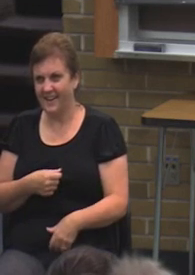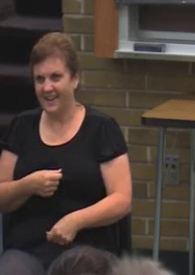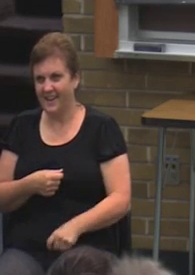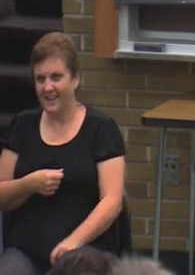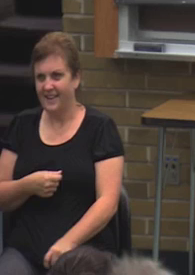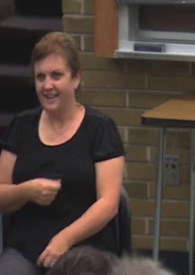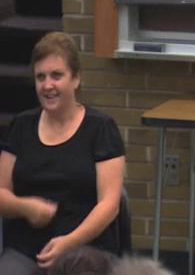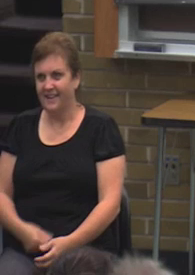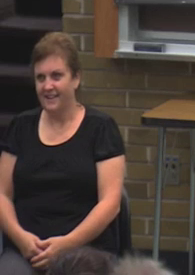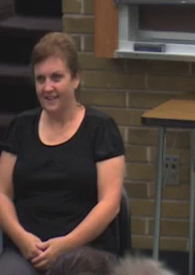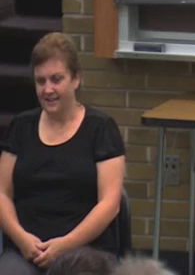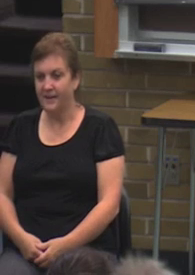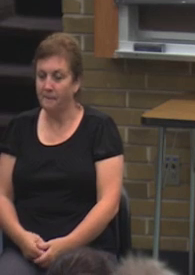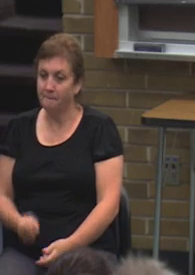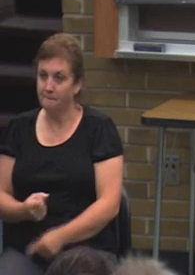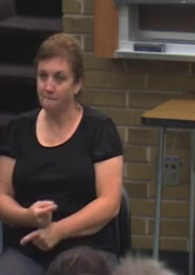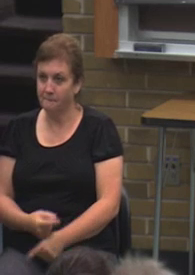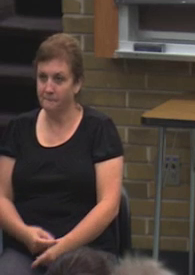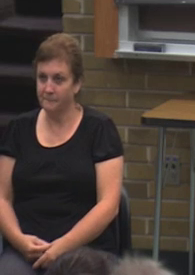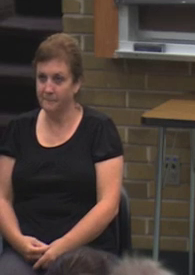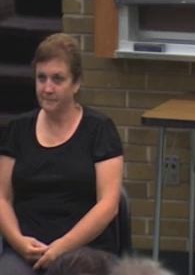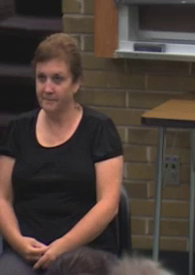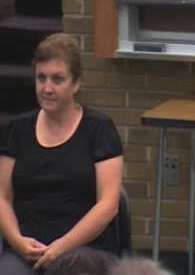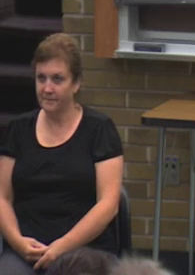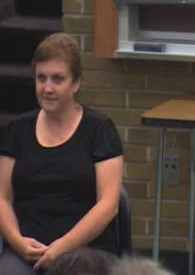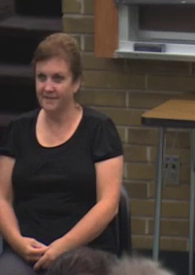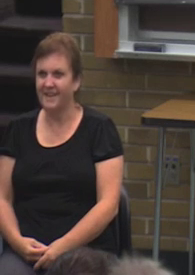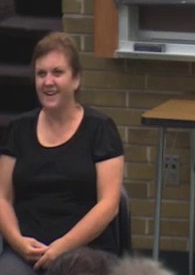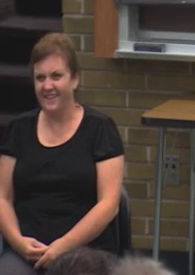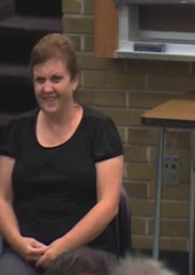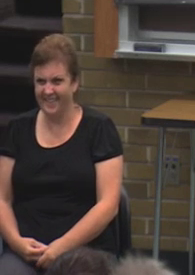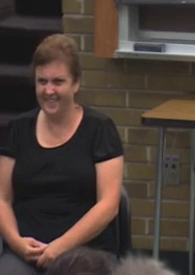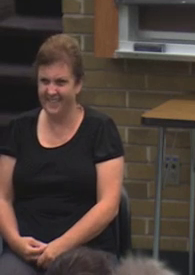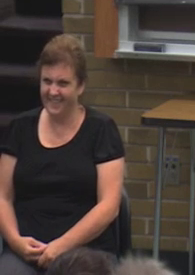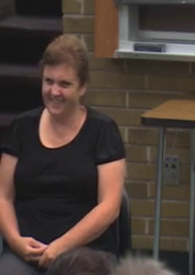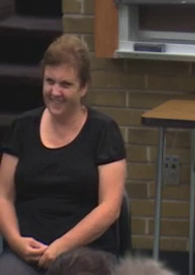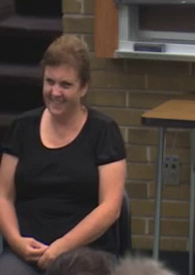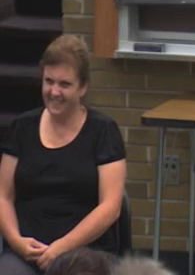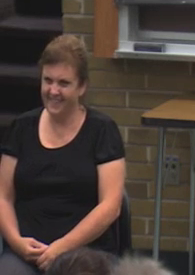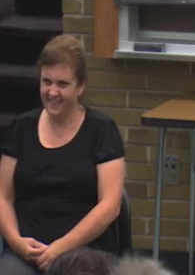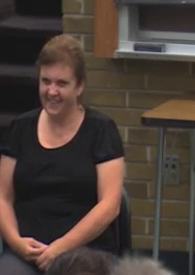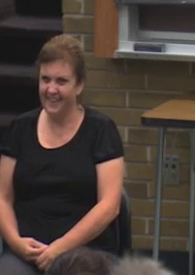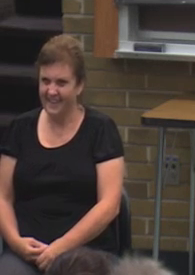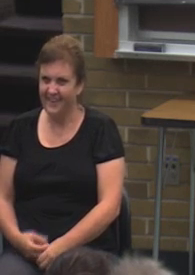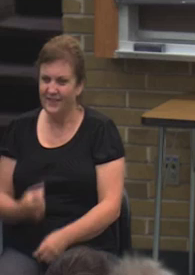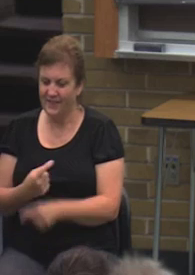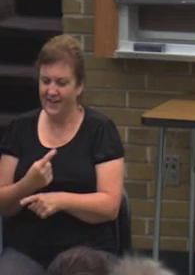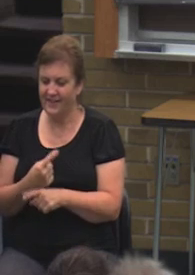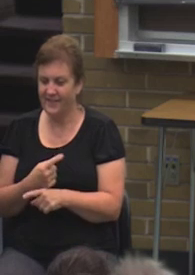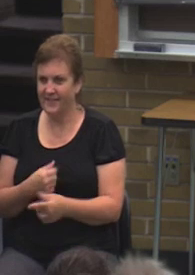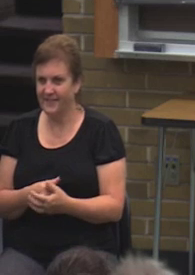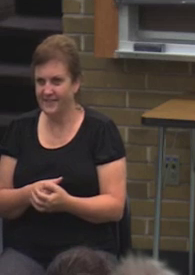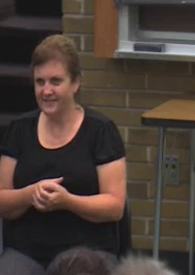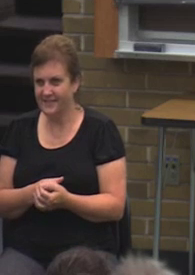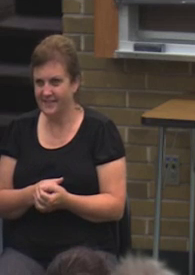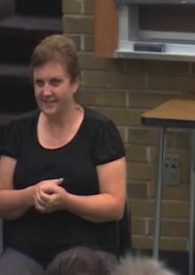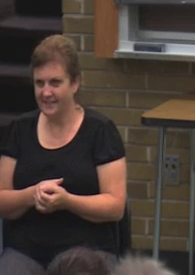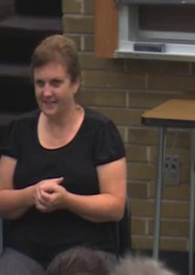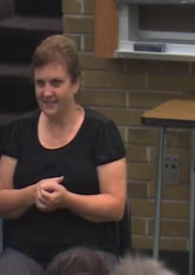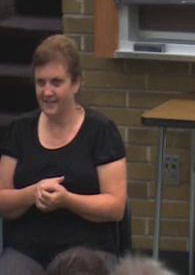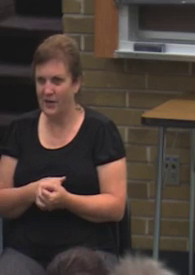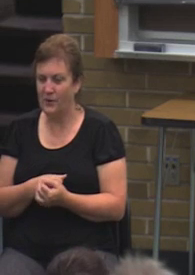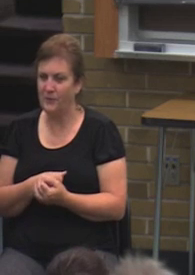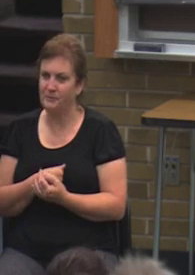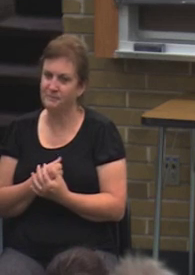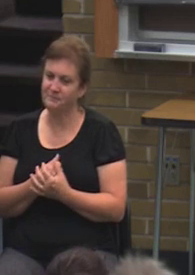registering for classes. So, there may be a certain element of the unknown as far as what am I eligible or entitled to